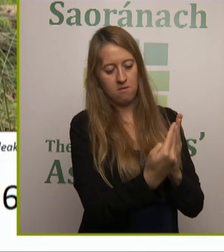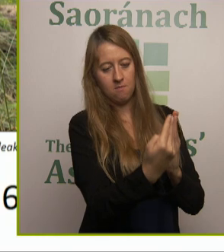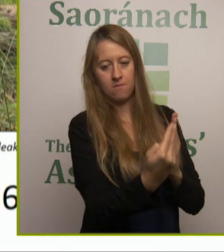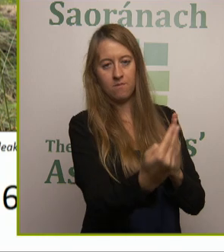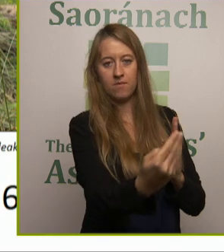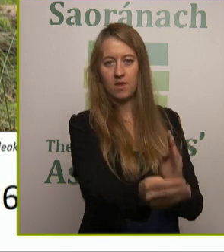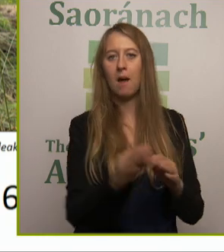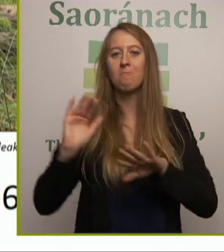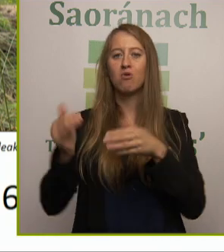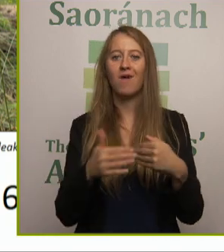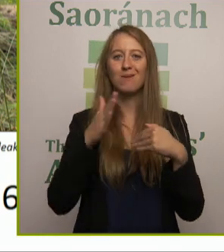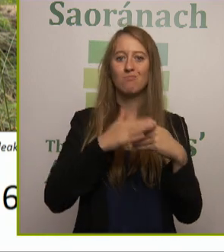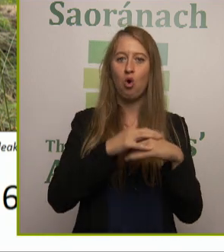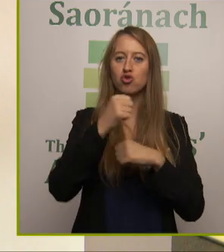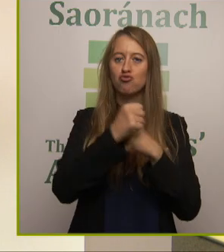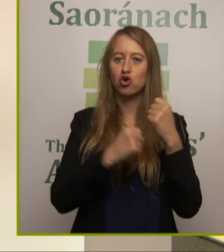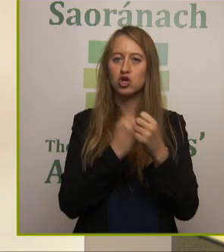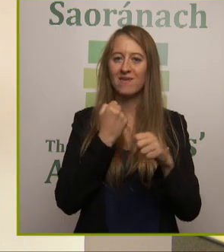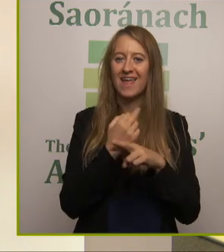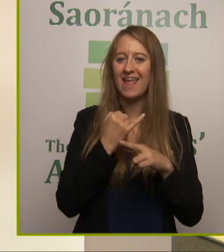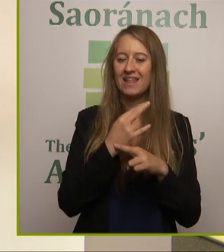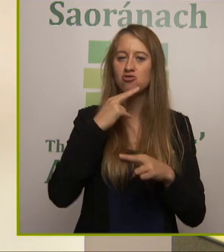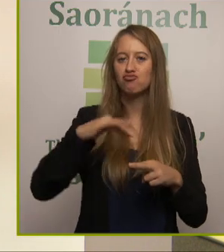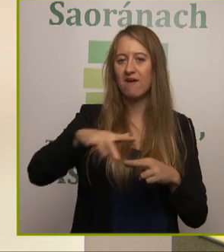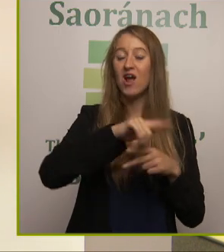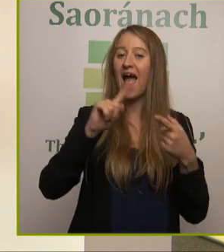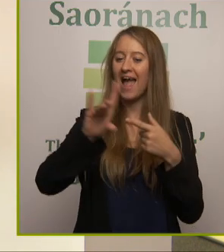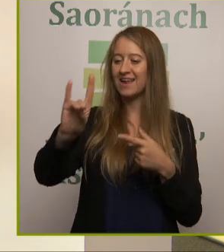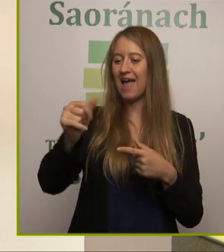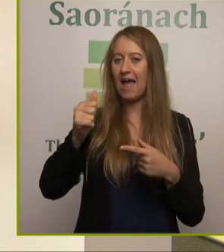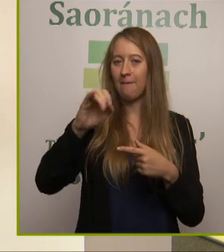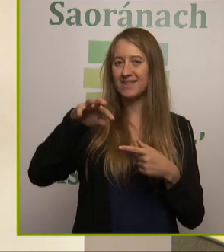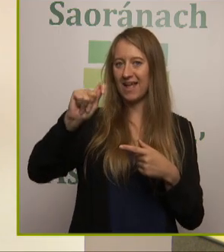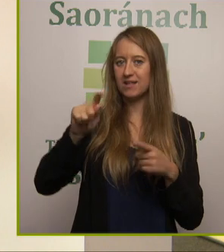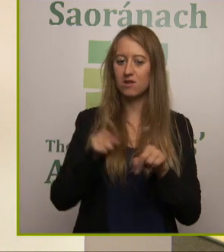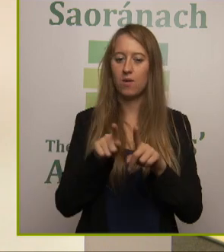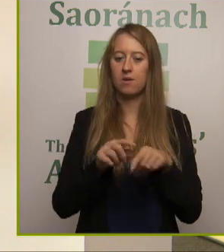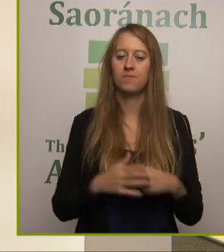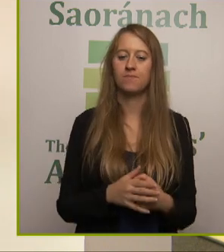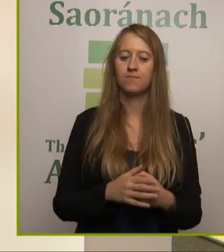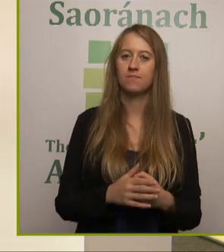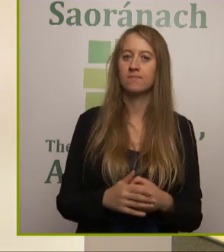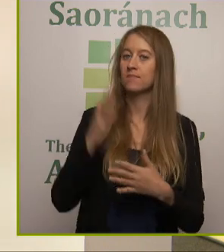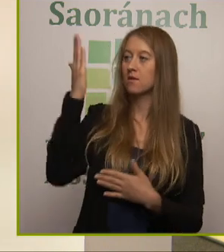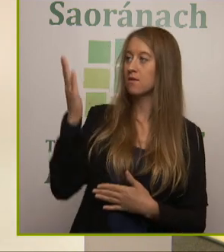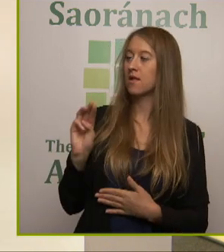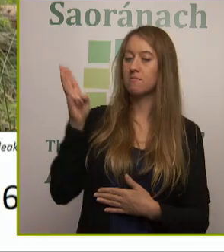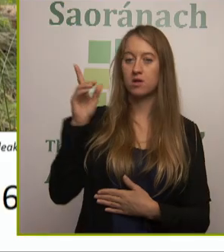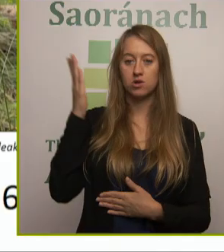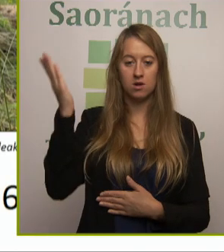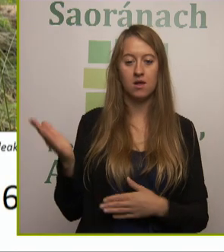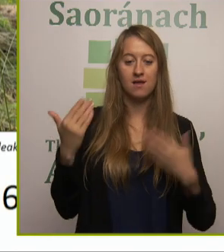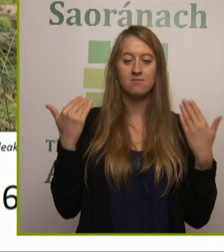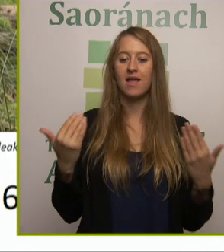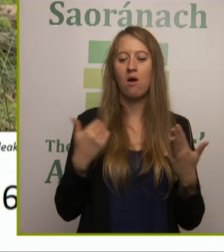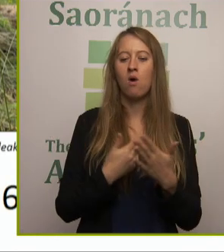And finally, just to show you our natural flood management measures, these are leaky dams. So we put these into the rivers and